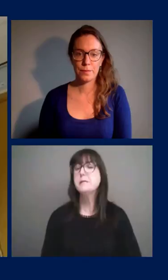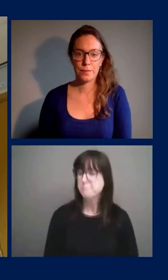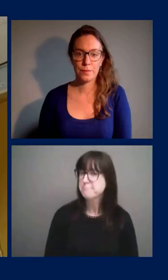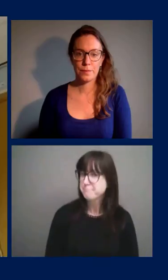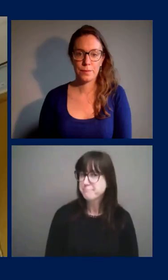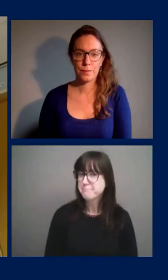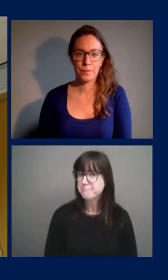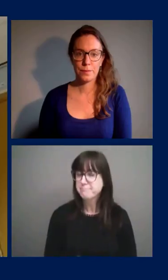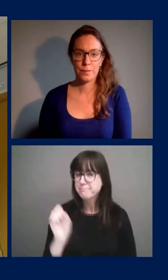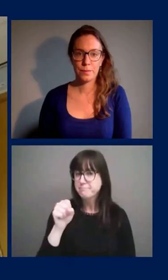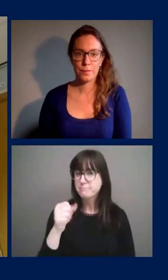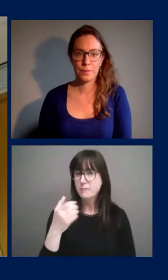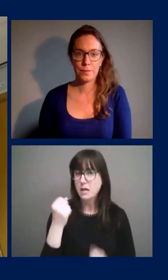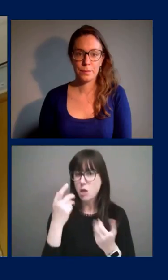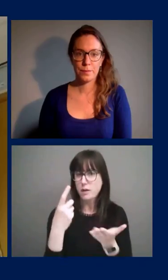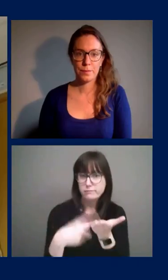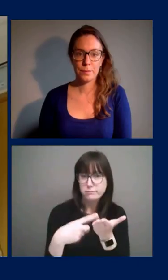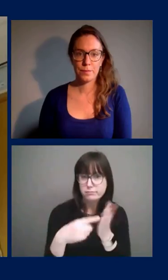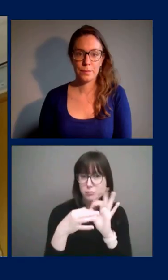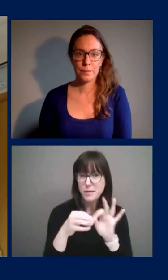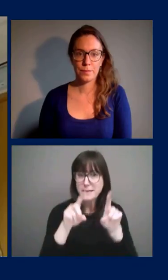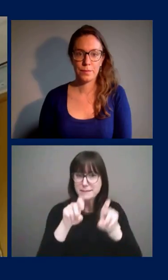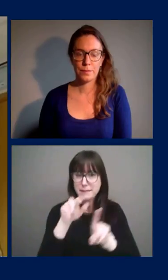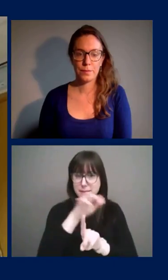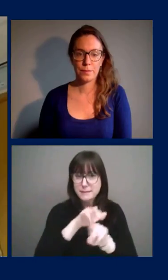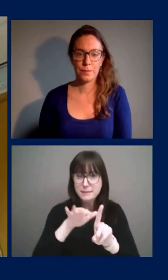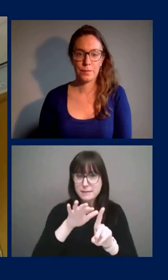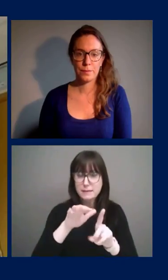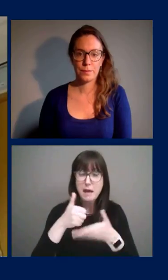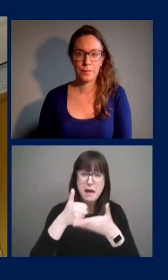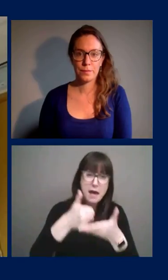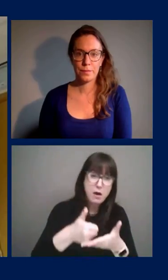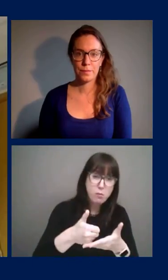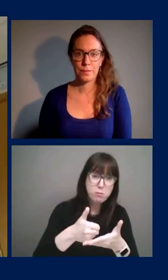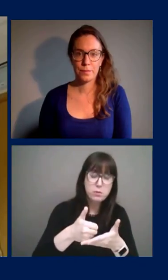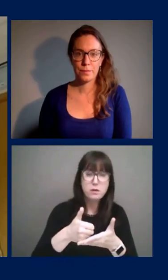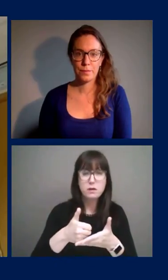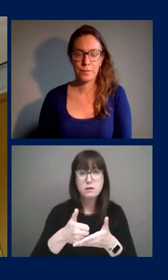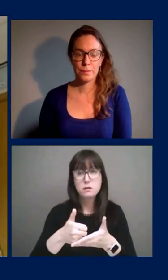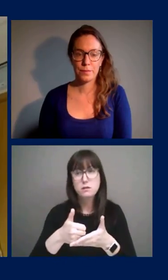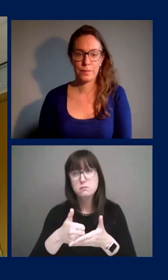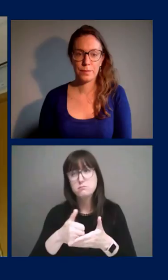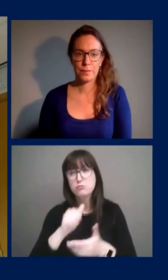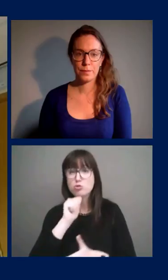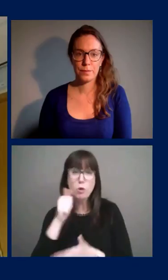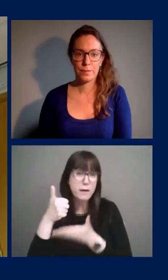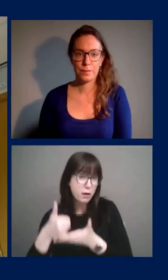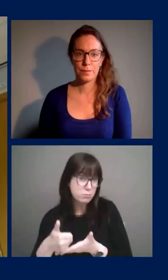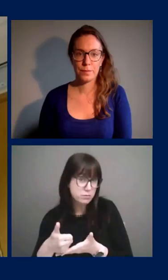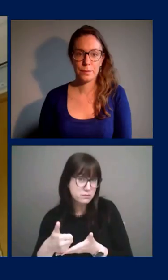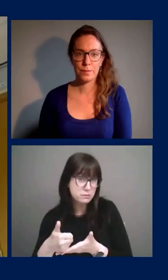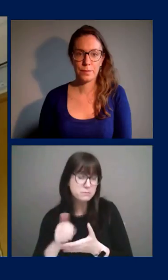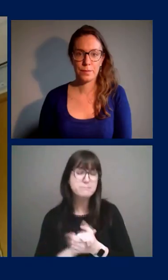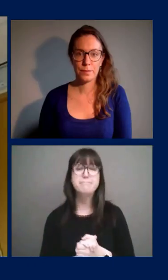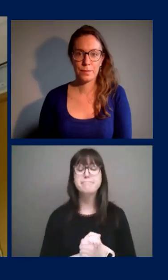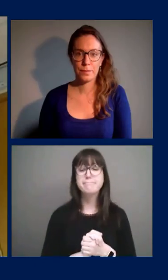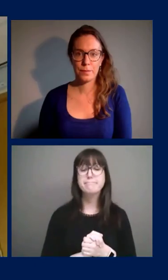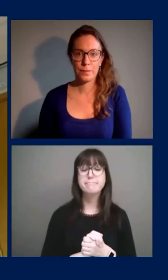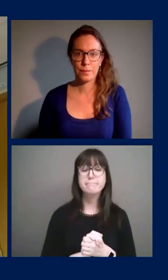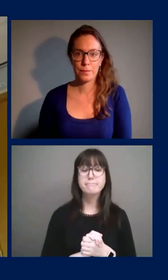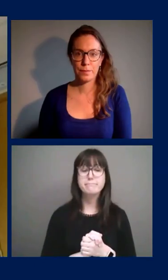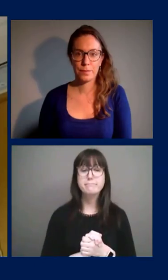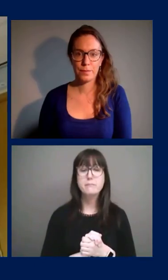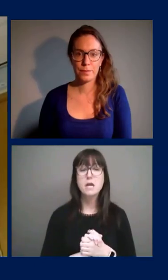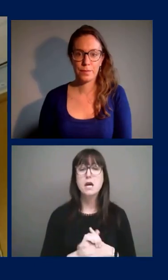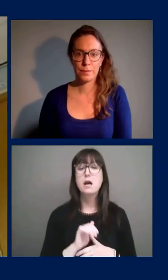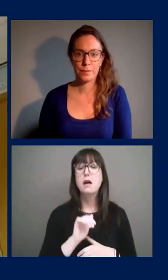testing and, and how it can help or not help. Um, uh, so unfortunately, uh, a